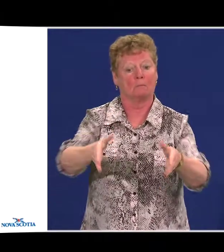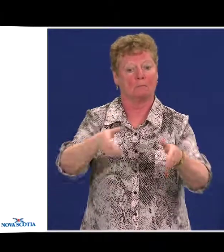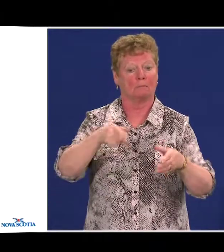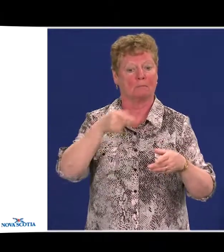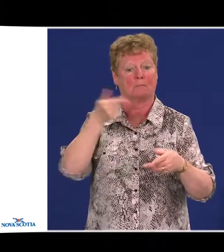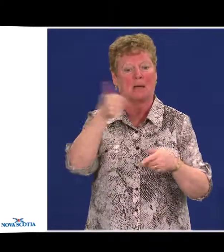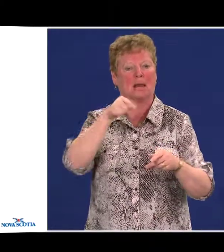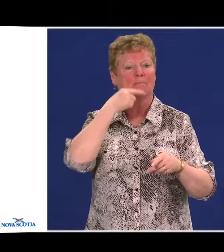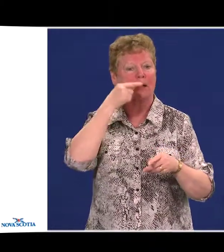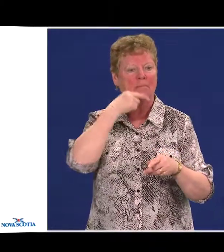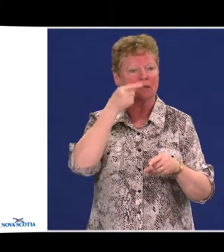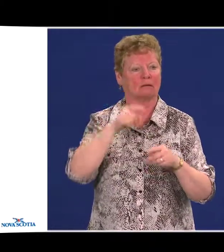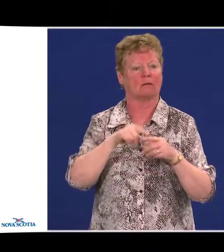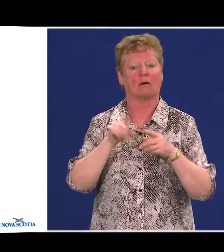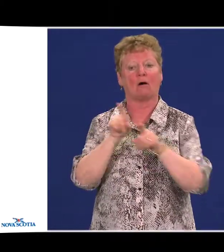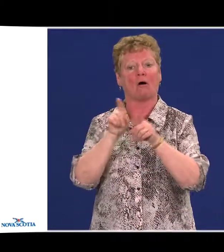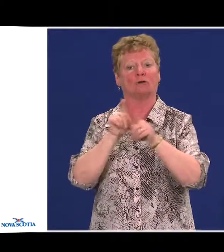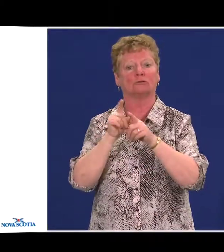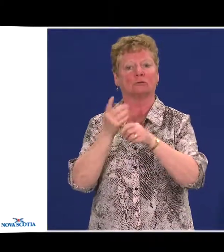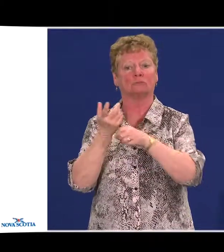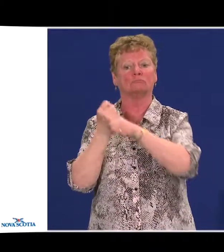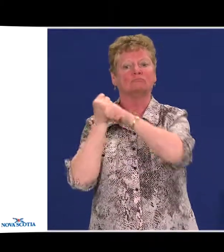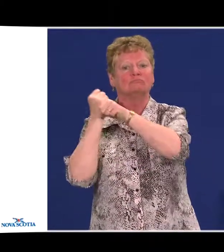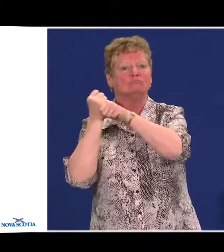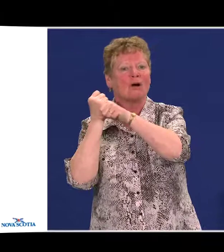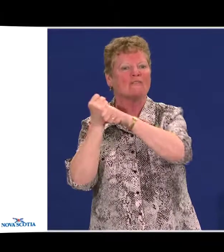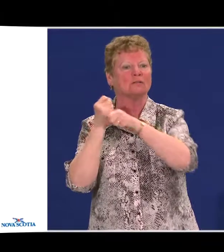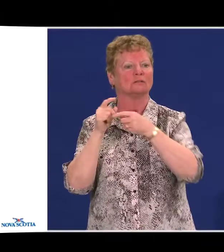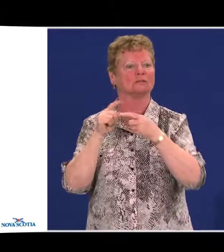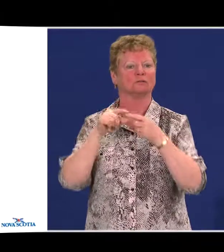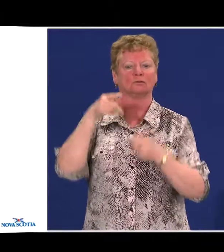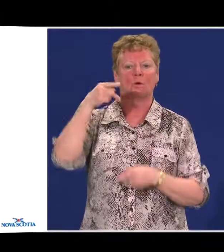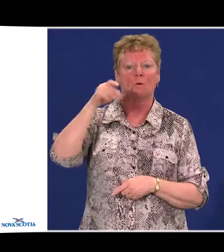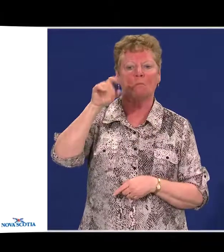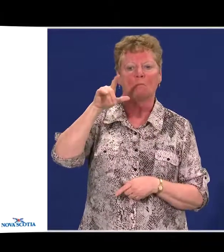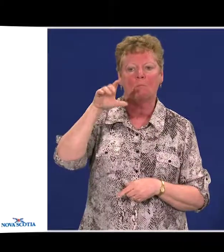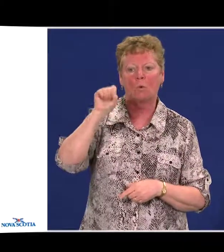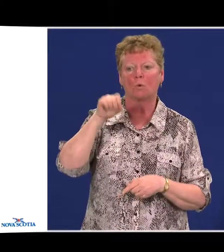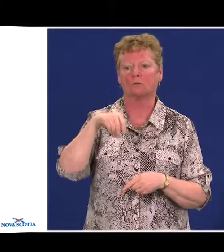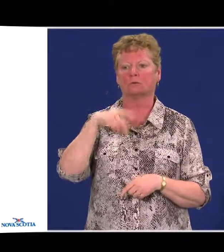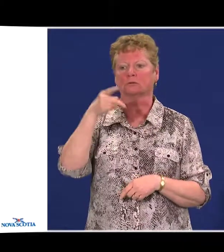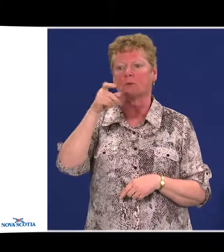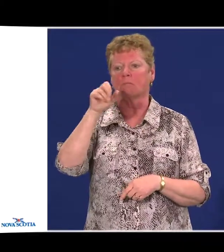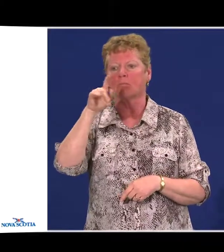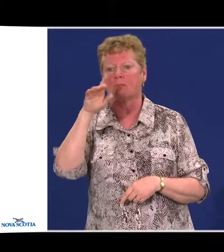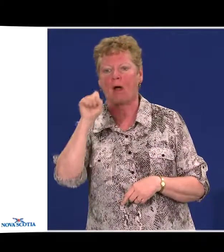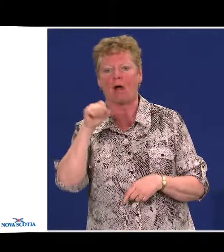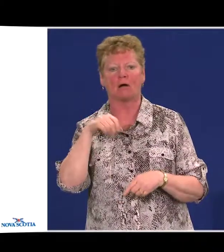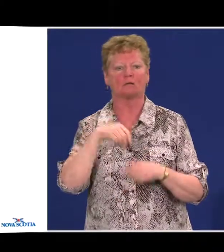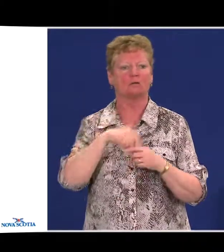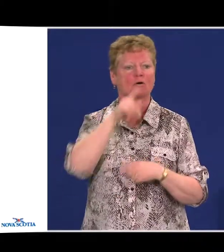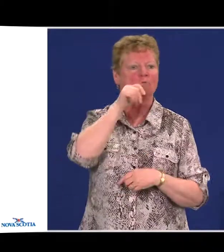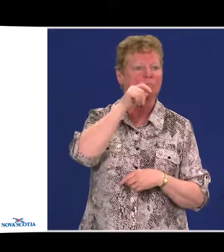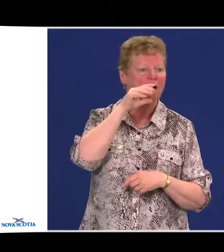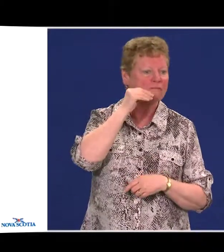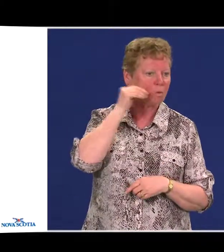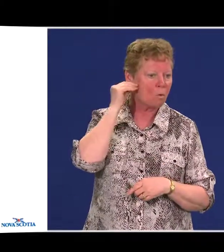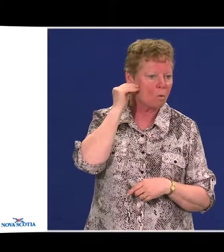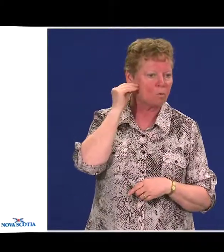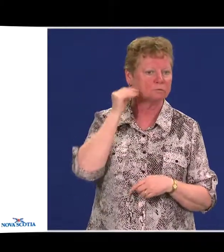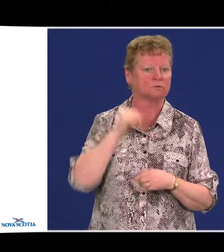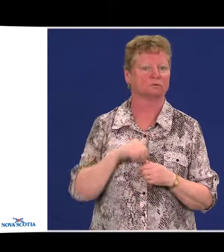facilities such as ball fields, pools, and parks, and privately owned homes. Standards